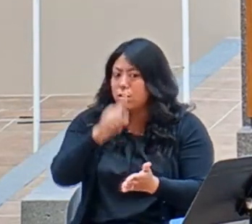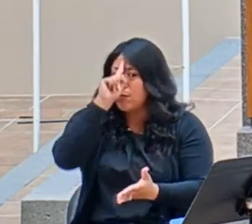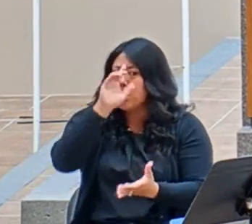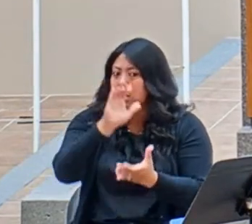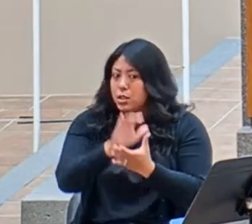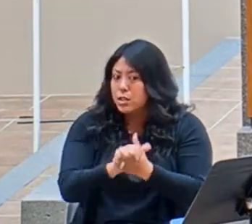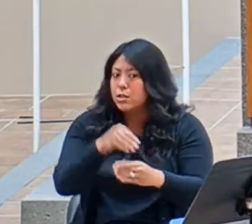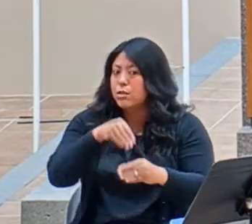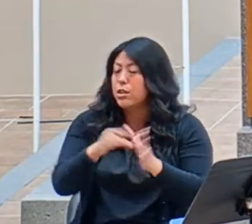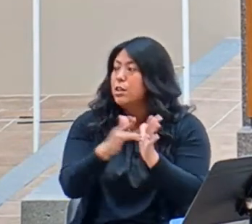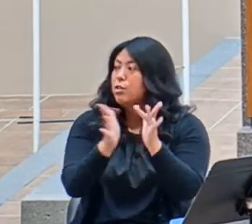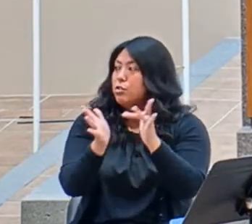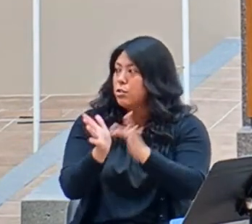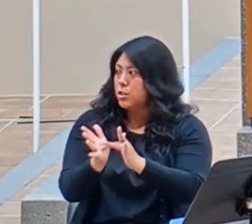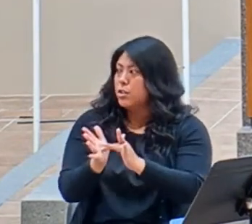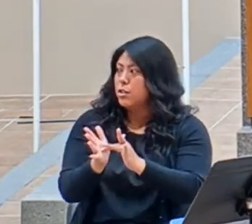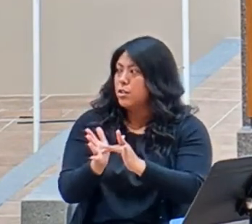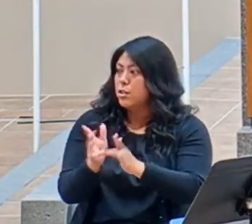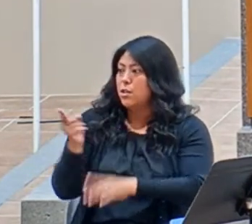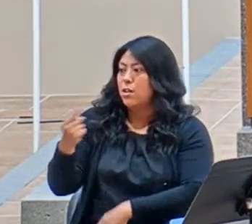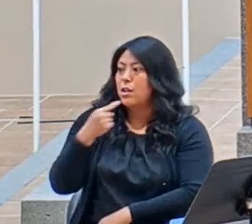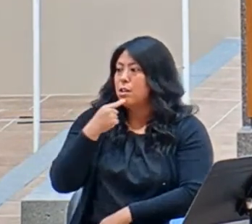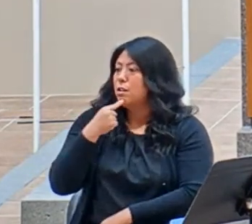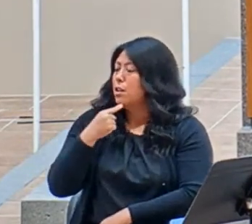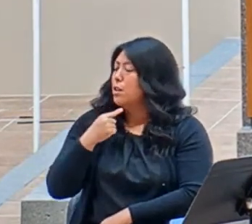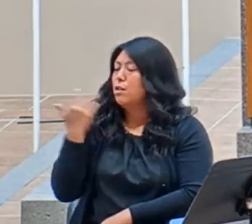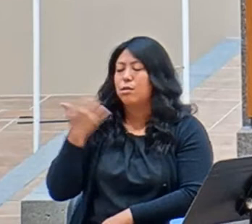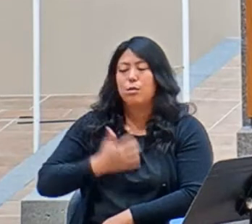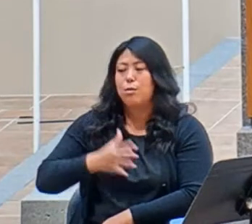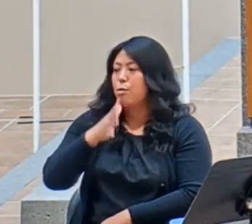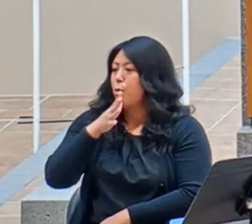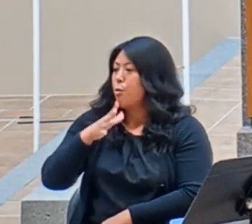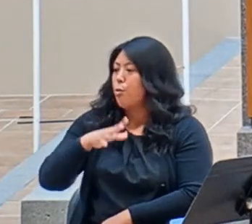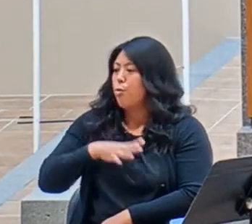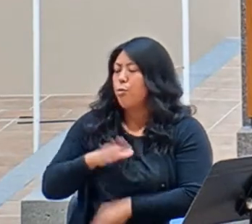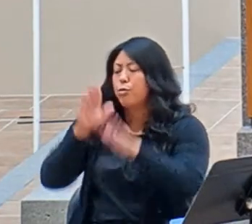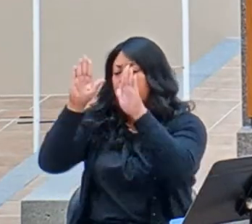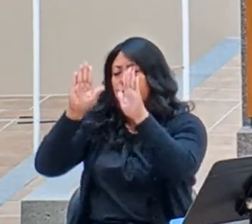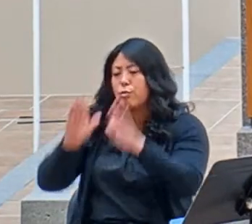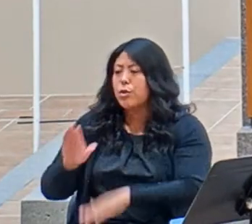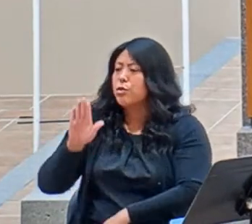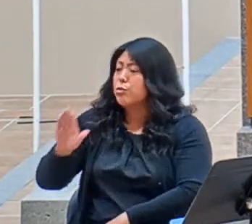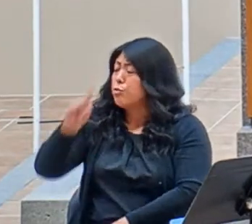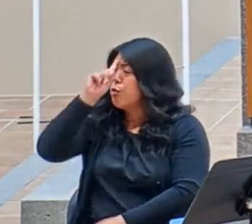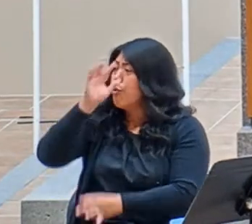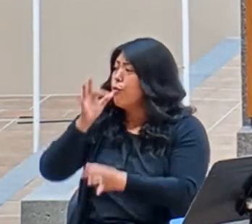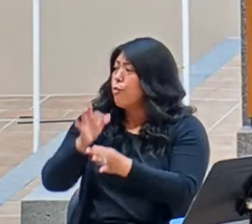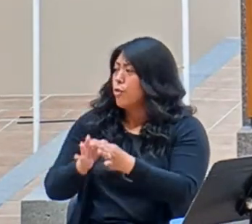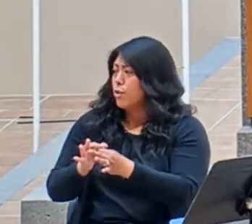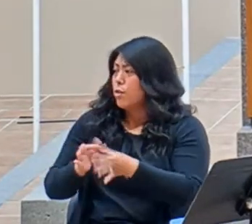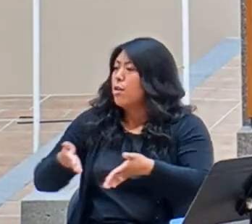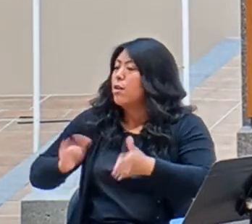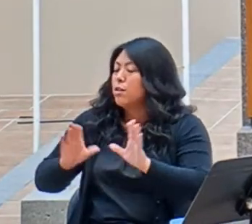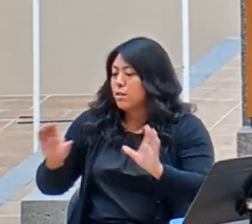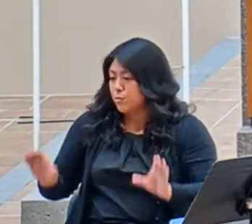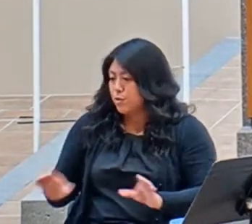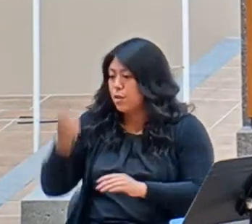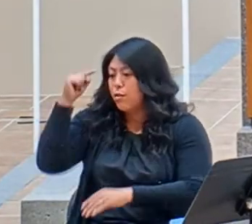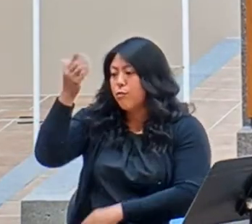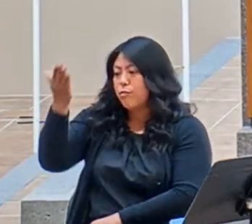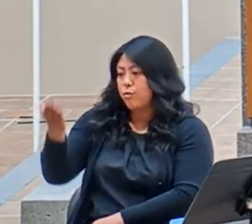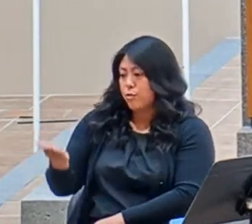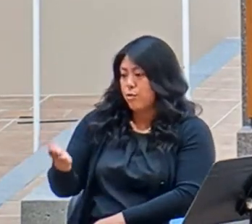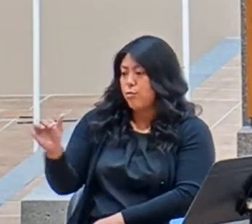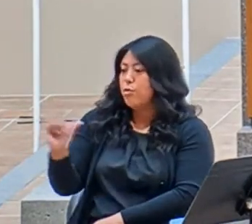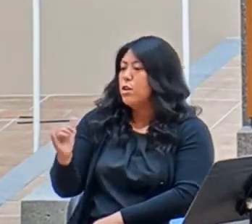in him. And he says, Oh woman, great is your faith. Let it be done for you as you